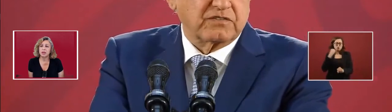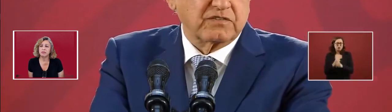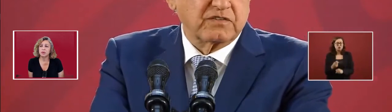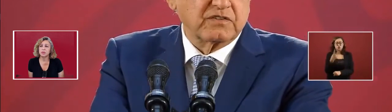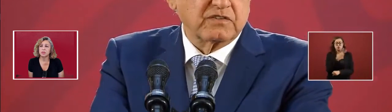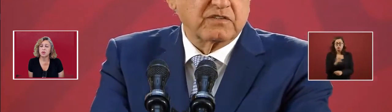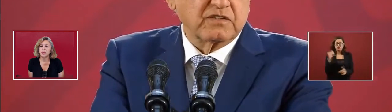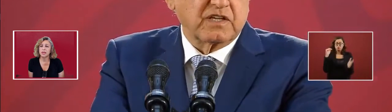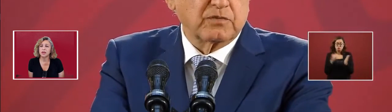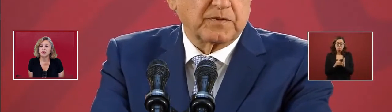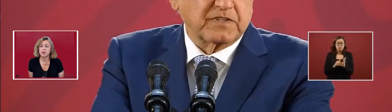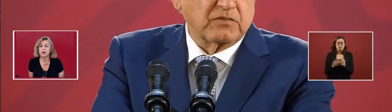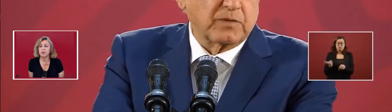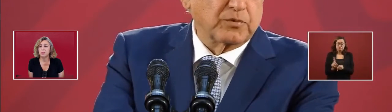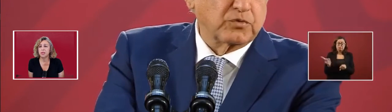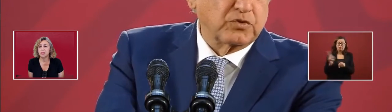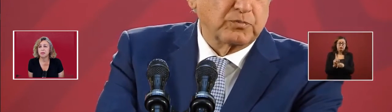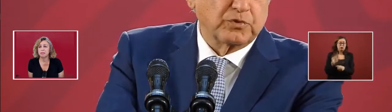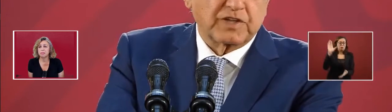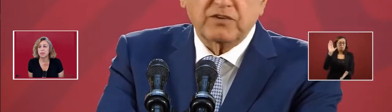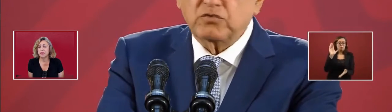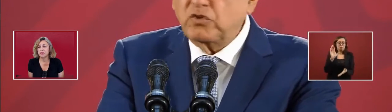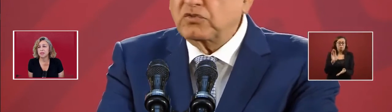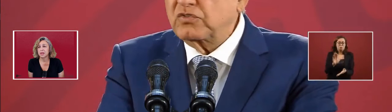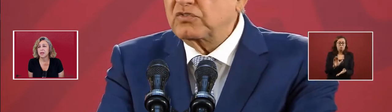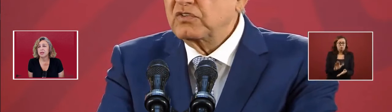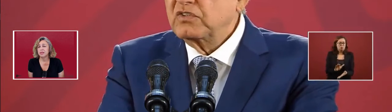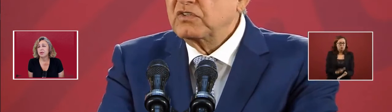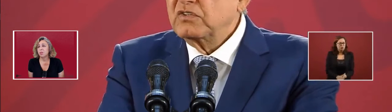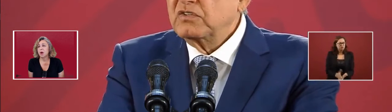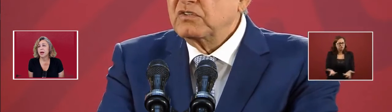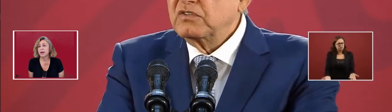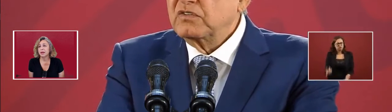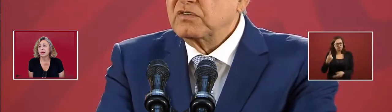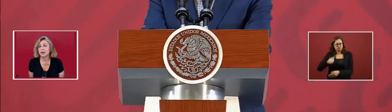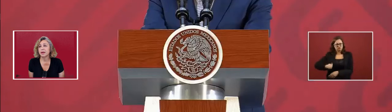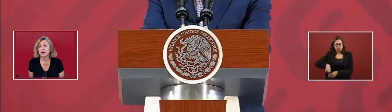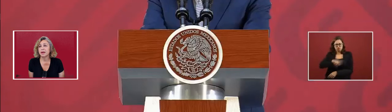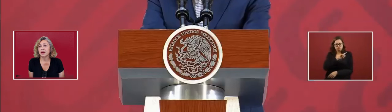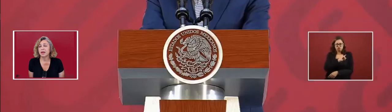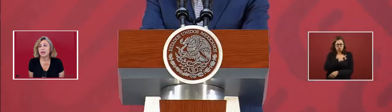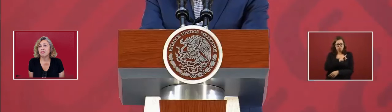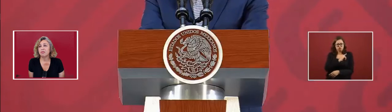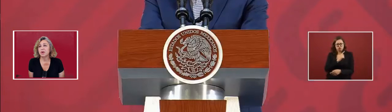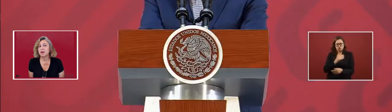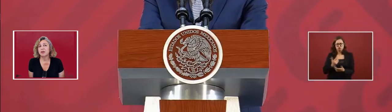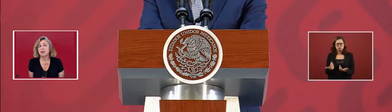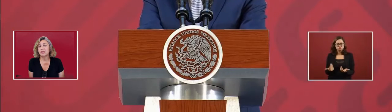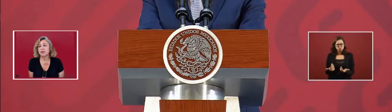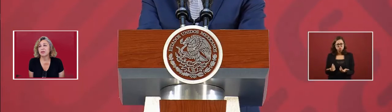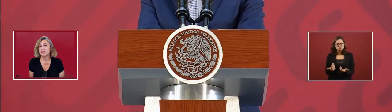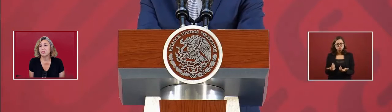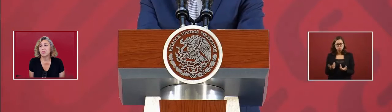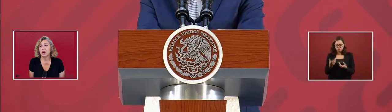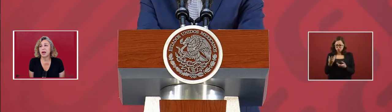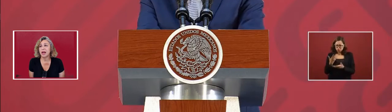was going down 200 million barrels, then why, if we're